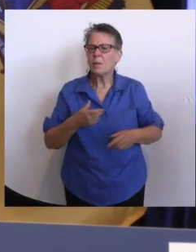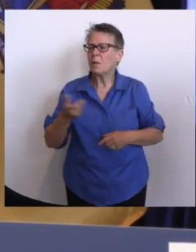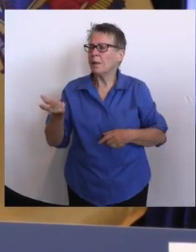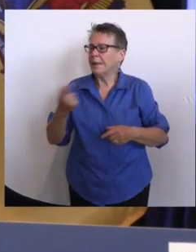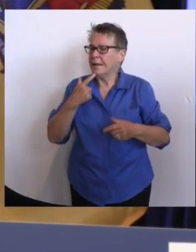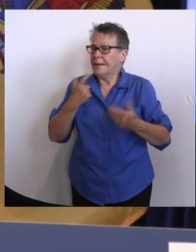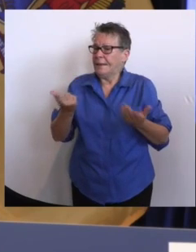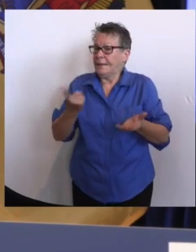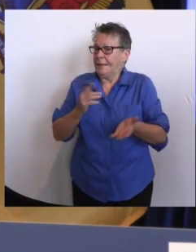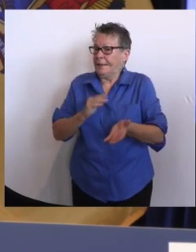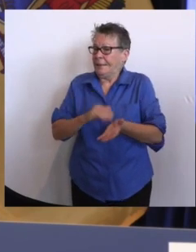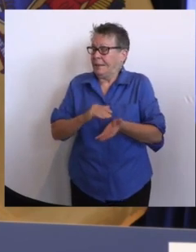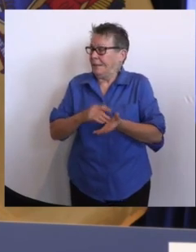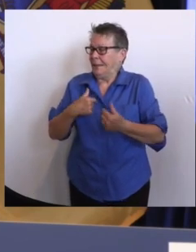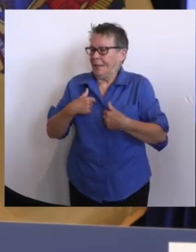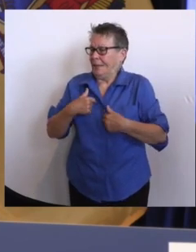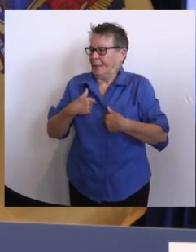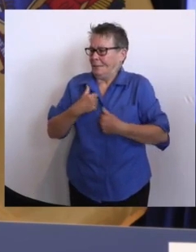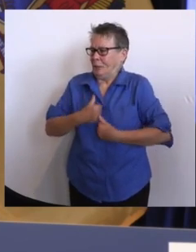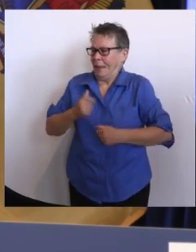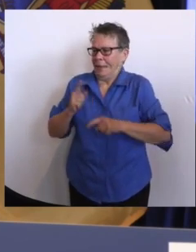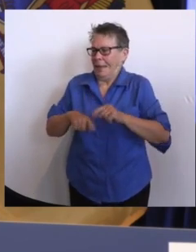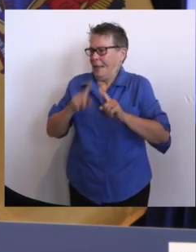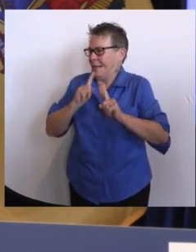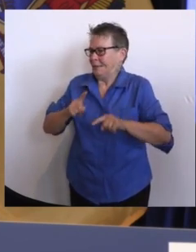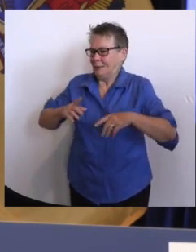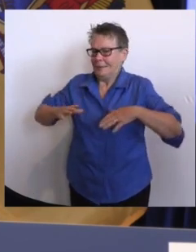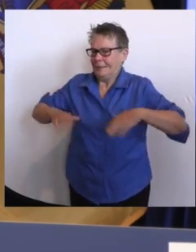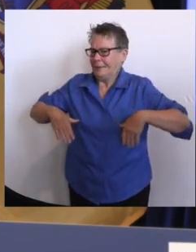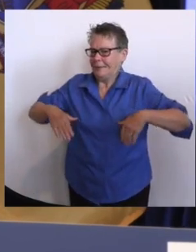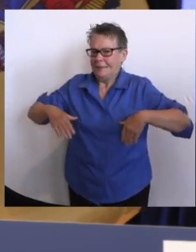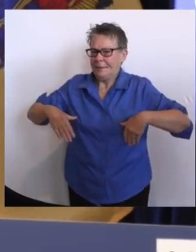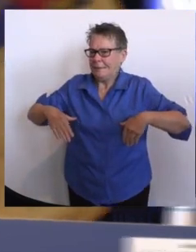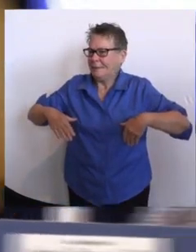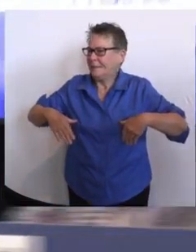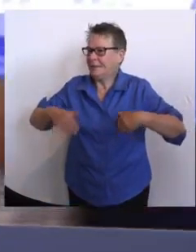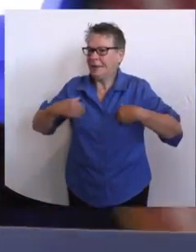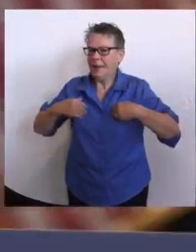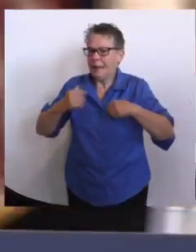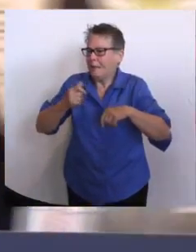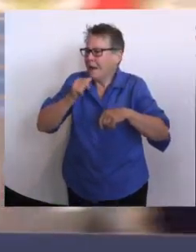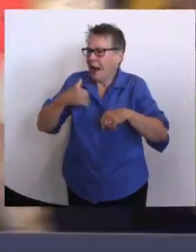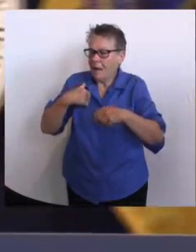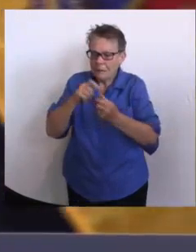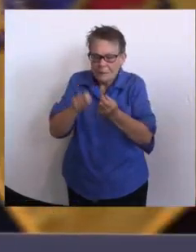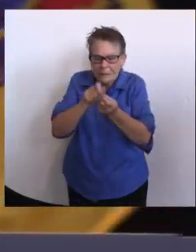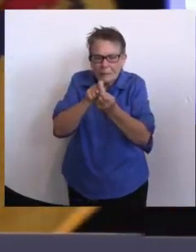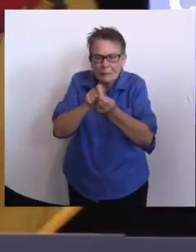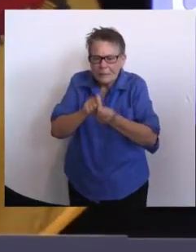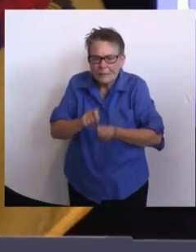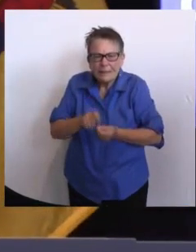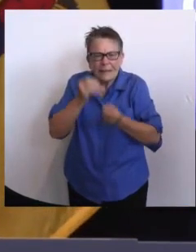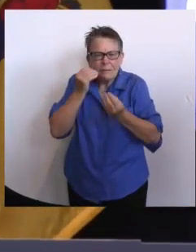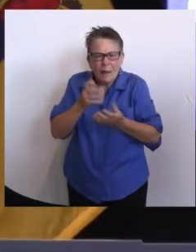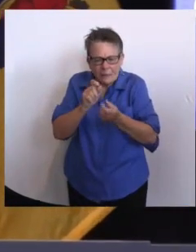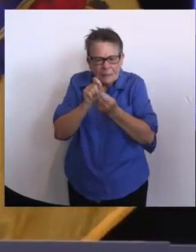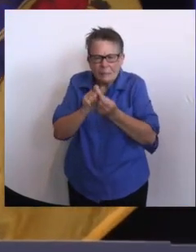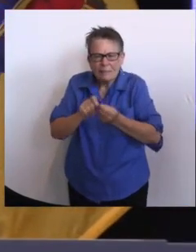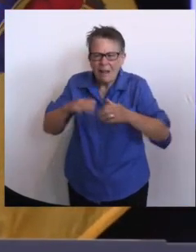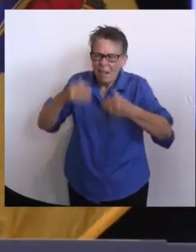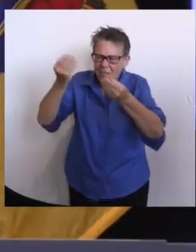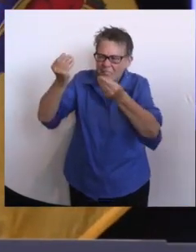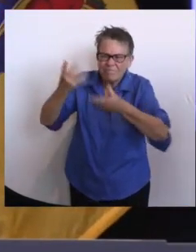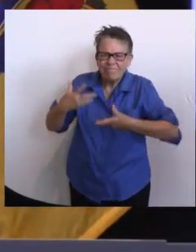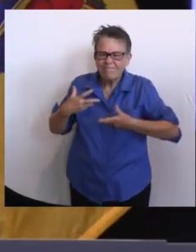to take a look. I'm not aware of anything in particular, but I'll get back to you. Thank you. Thank you, ma'am. John, welcome